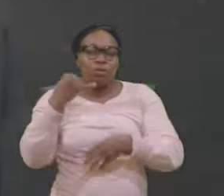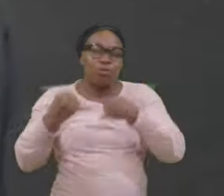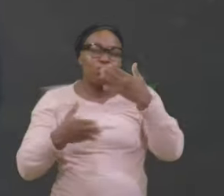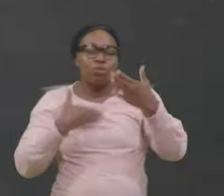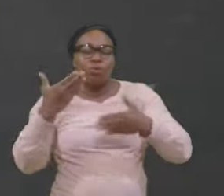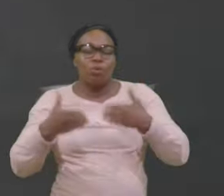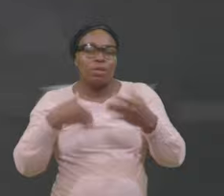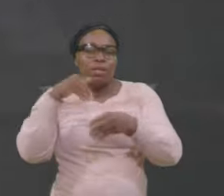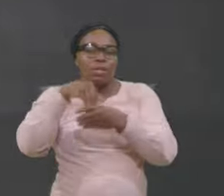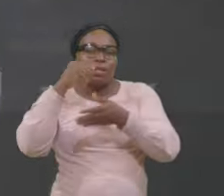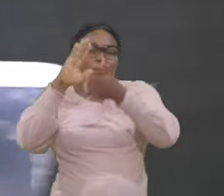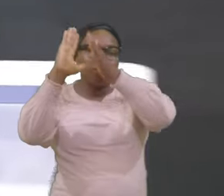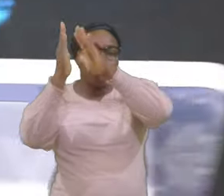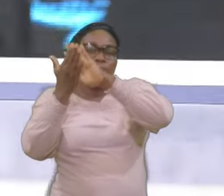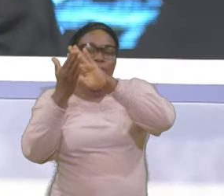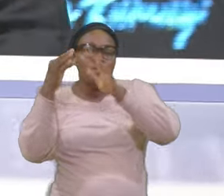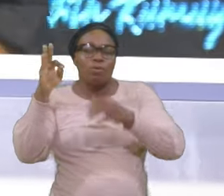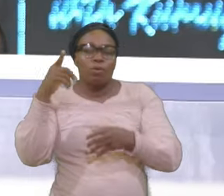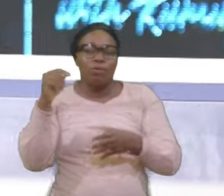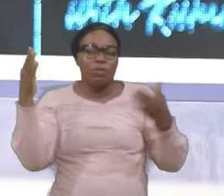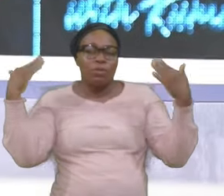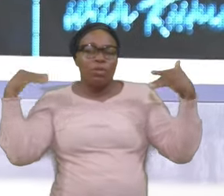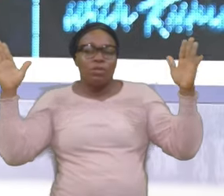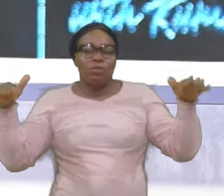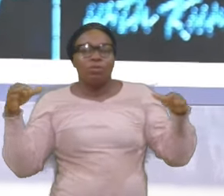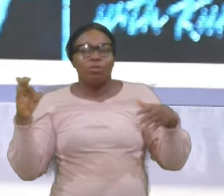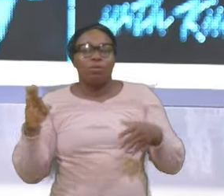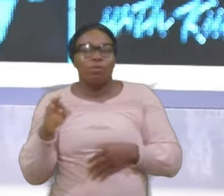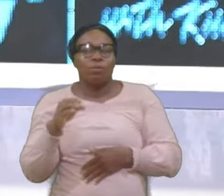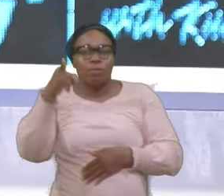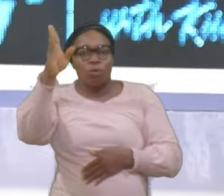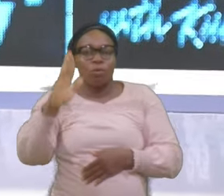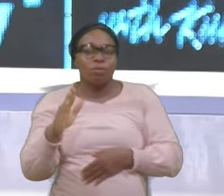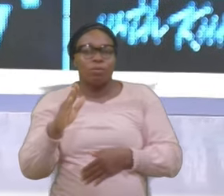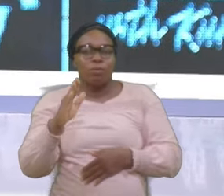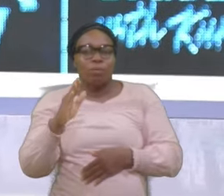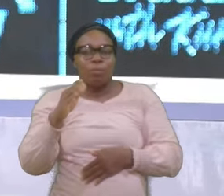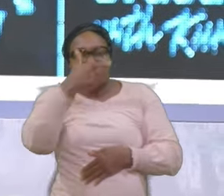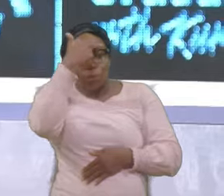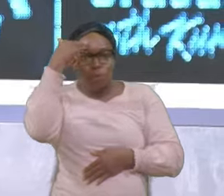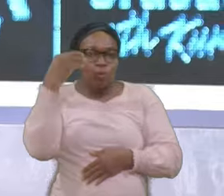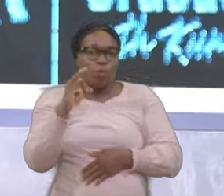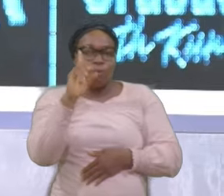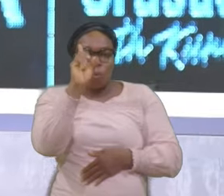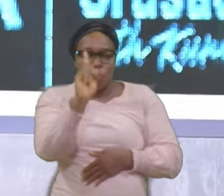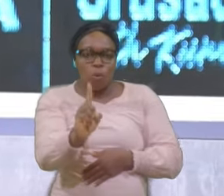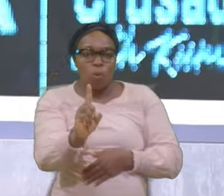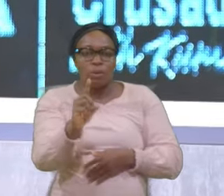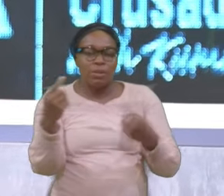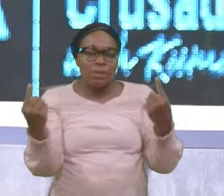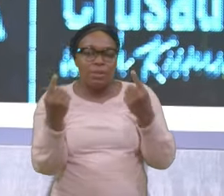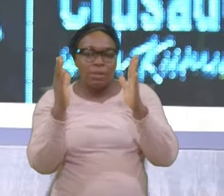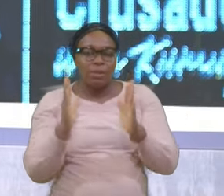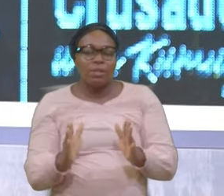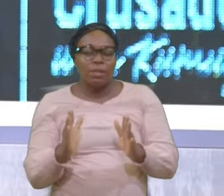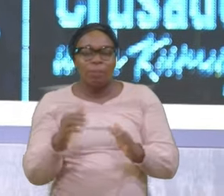Of the angels Of God Over one sinner Over one